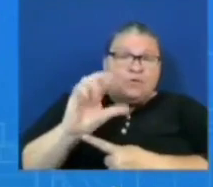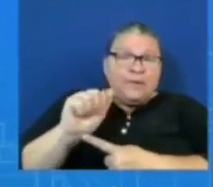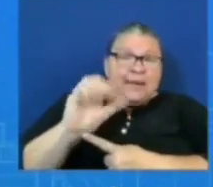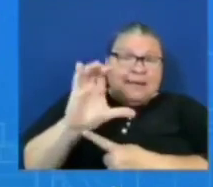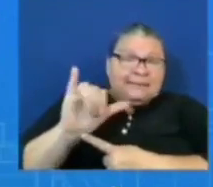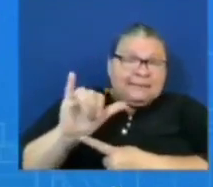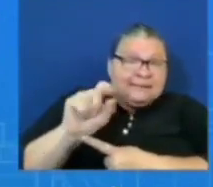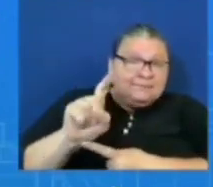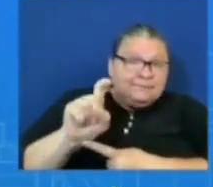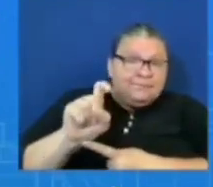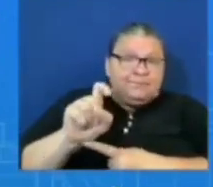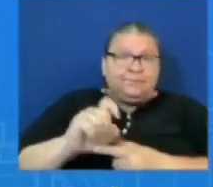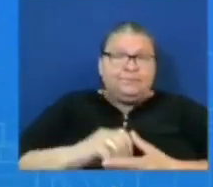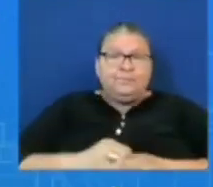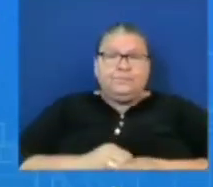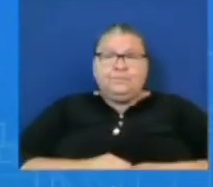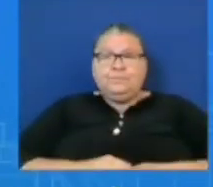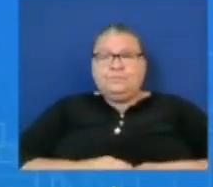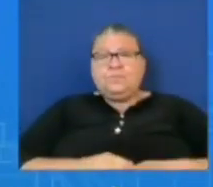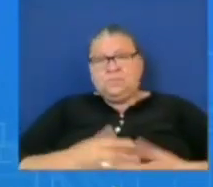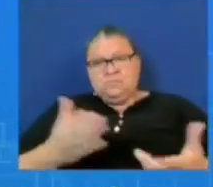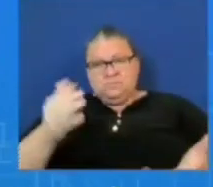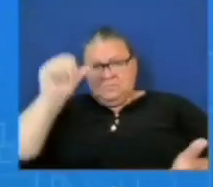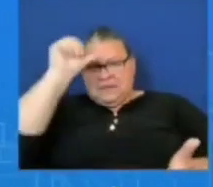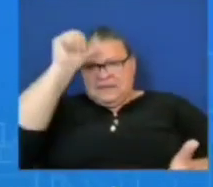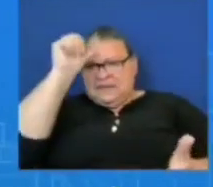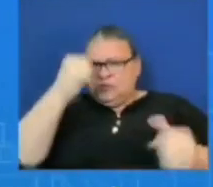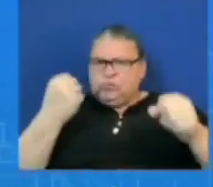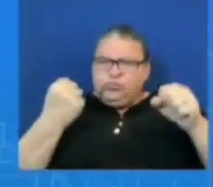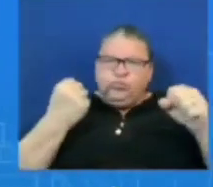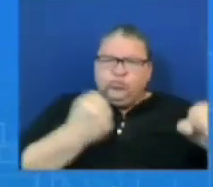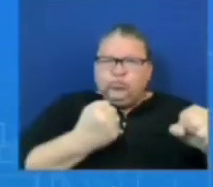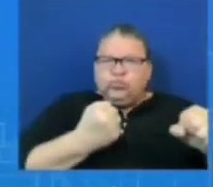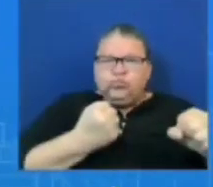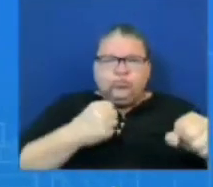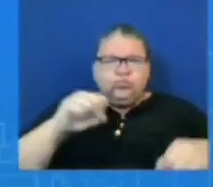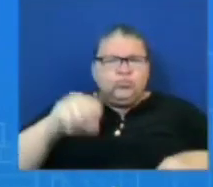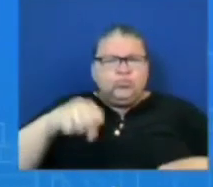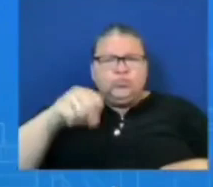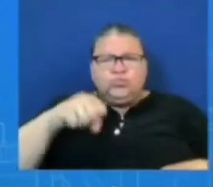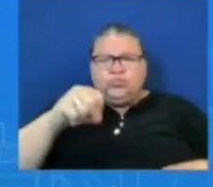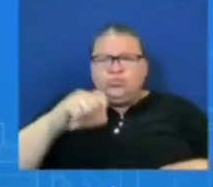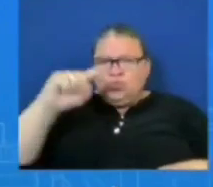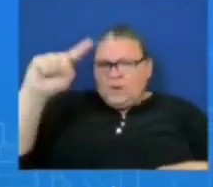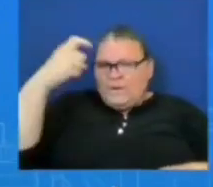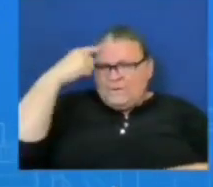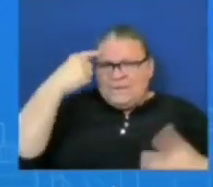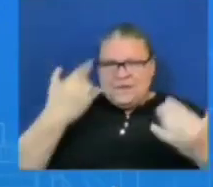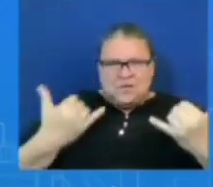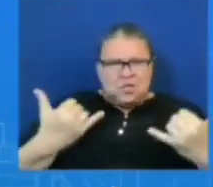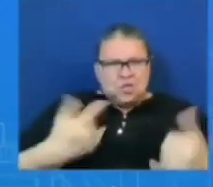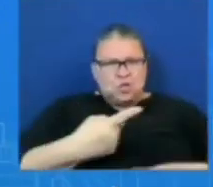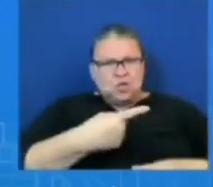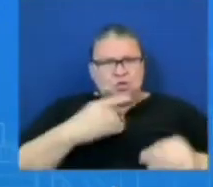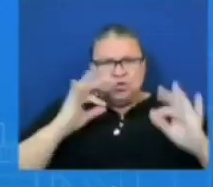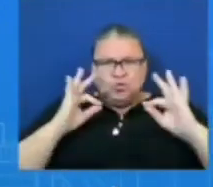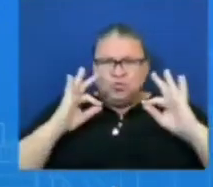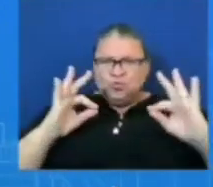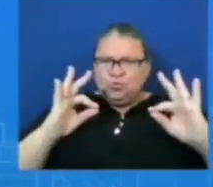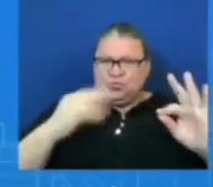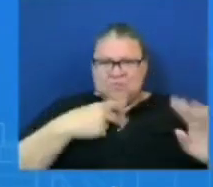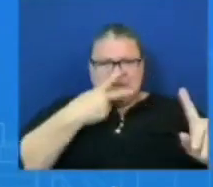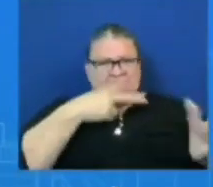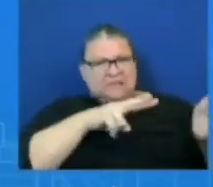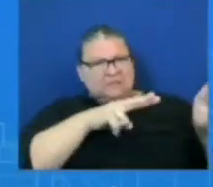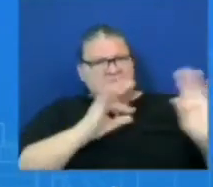go to new delhi can see that for themselves um and certainly i would i would expect that the the strength and health of democratic